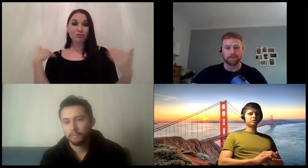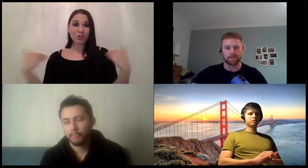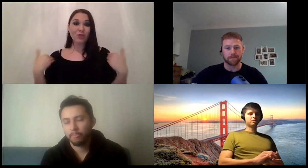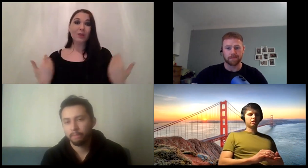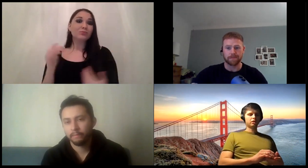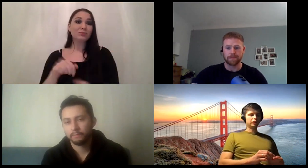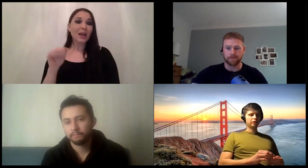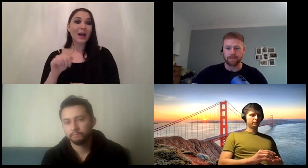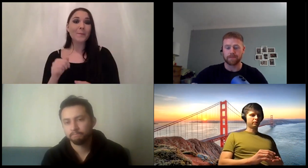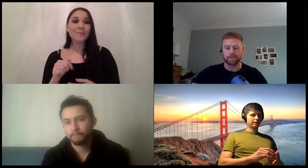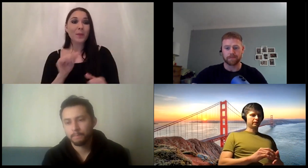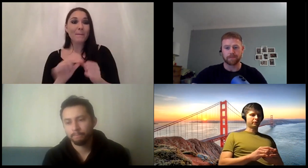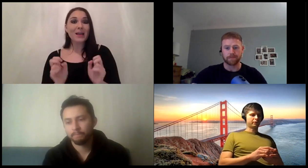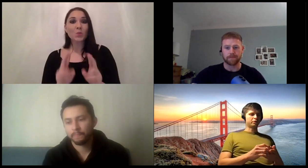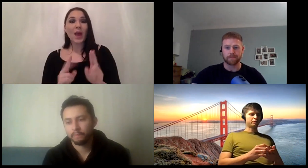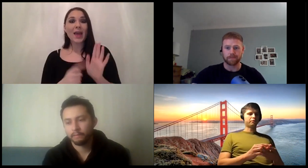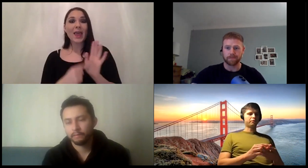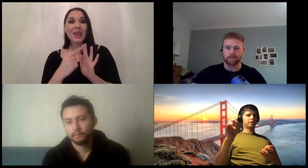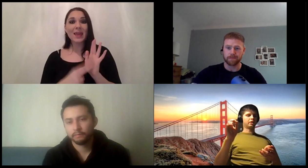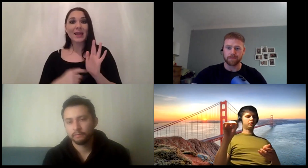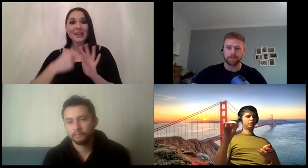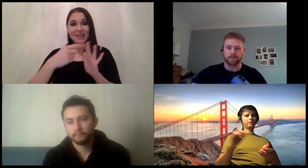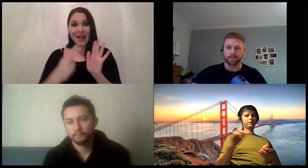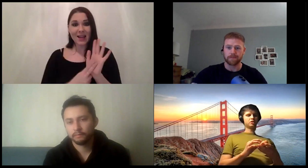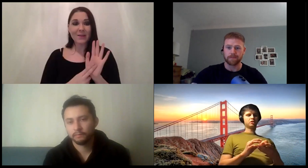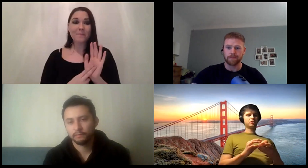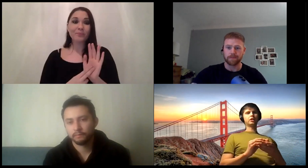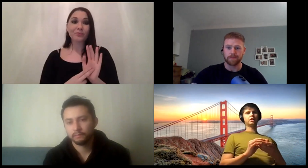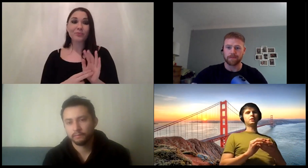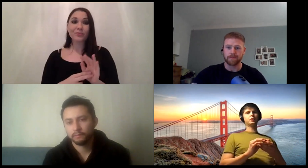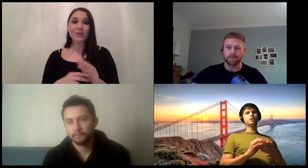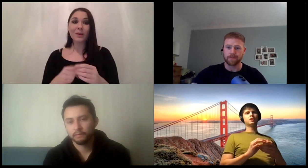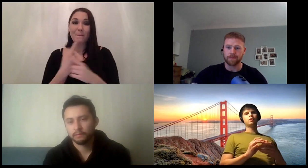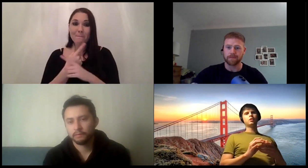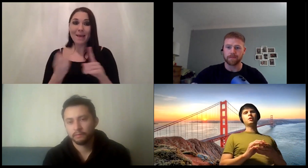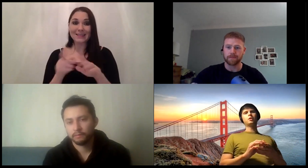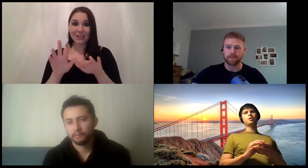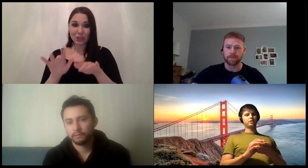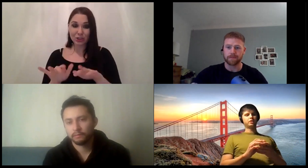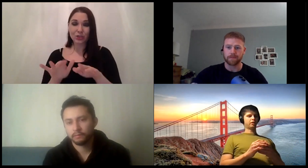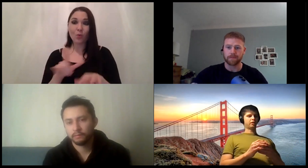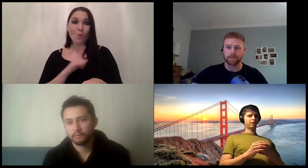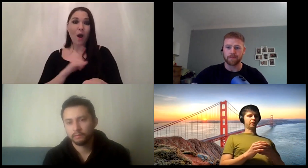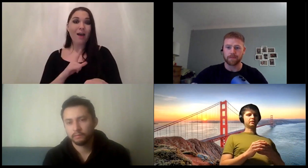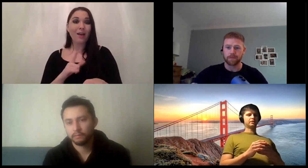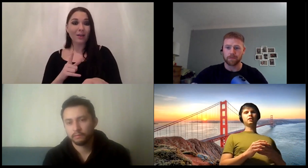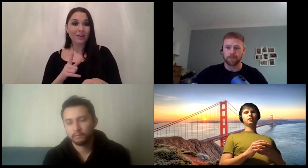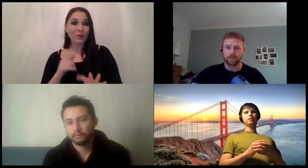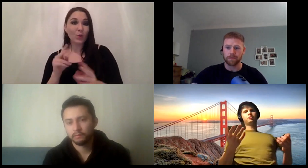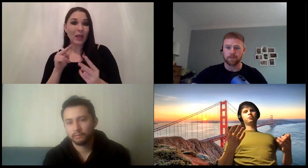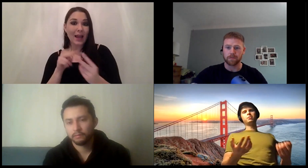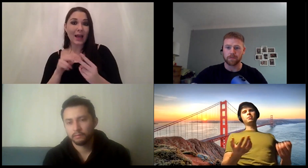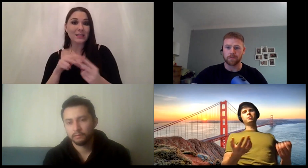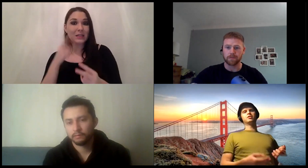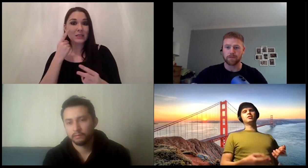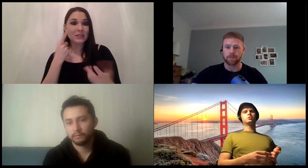uh linkedin um it's always good if you write a message in the connect request on why we're connecting and then let's see if we